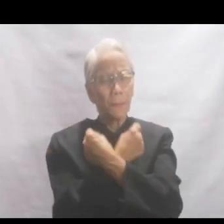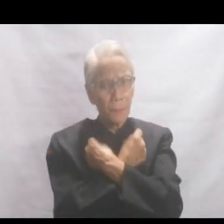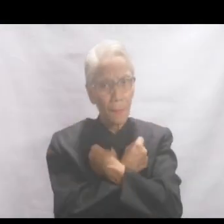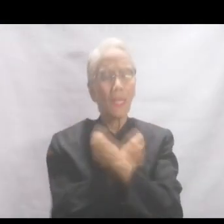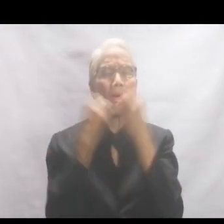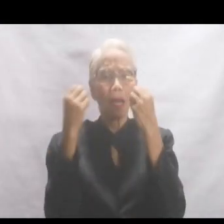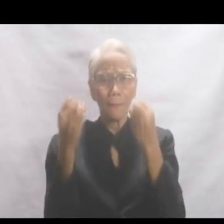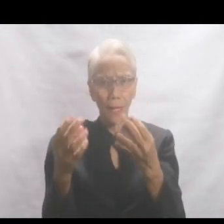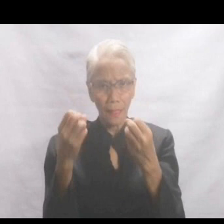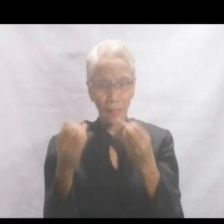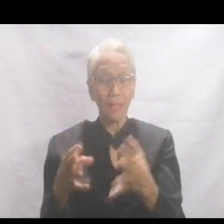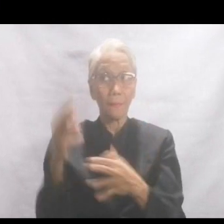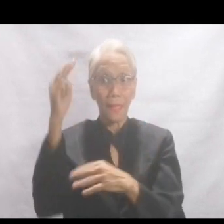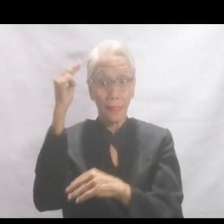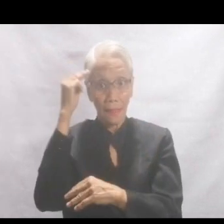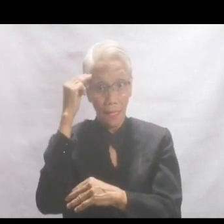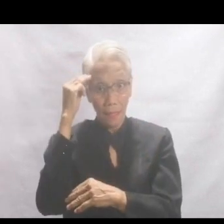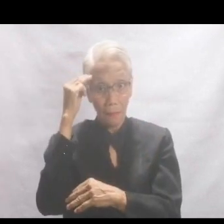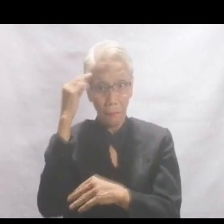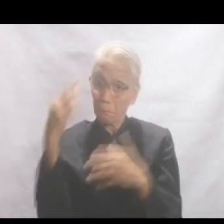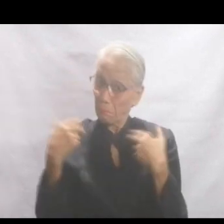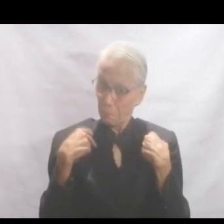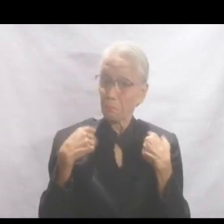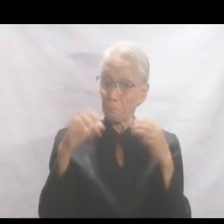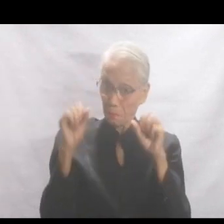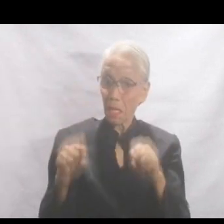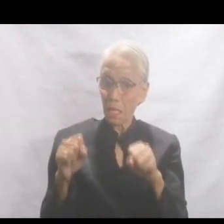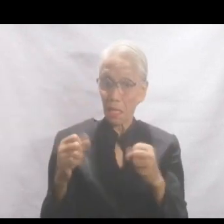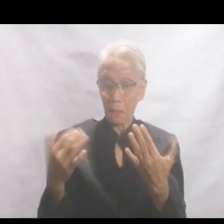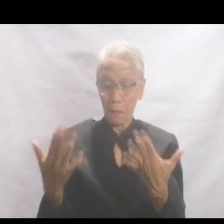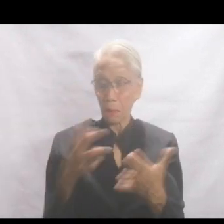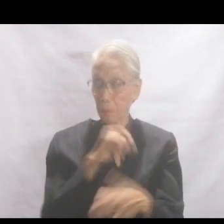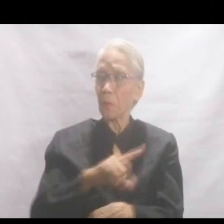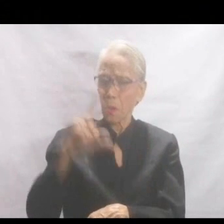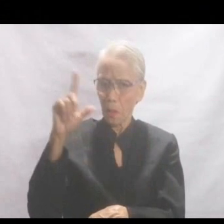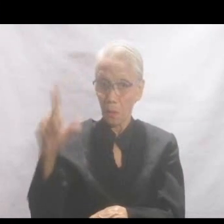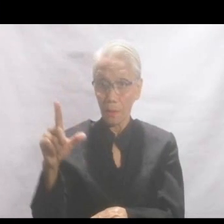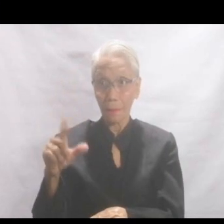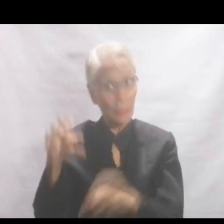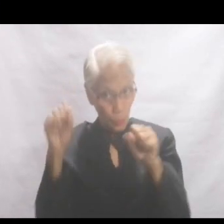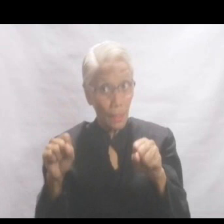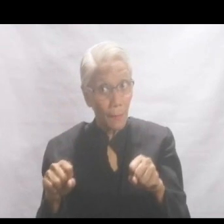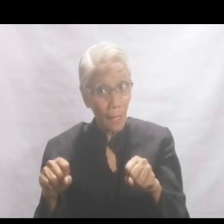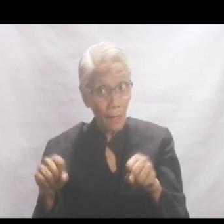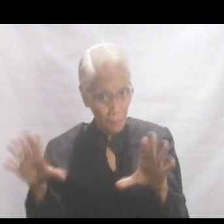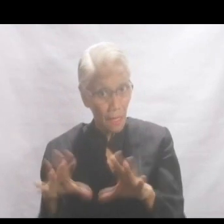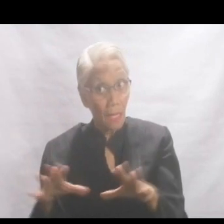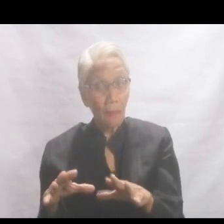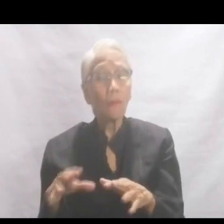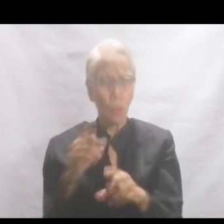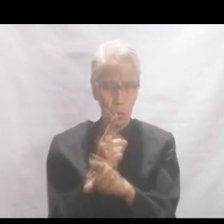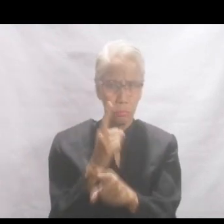mentality. Have a kaya natin to lord mindset. Workable ba yan? Abay, siyempre,